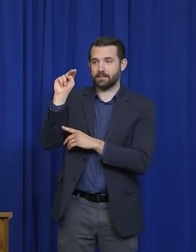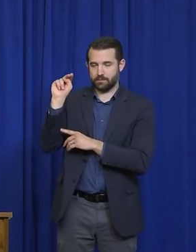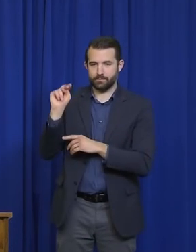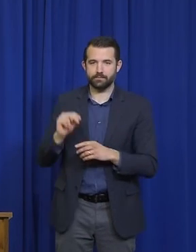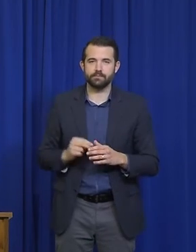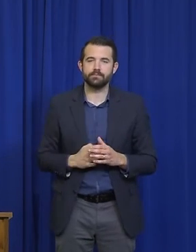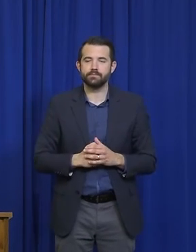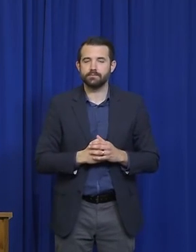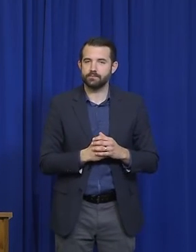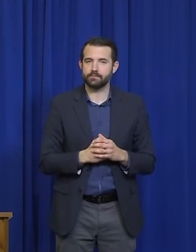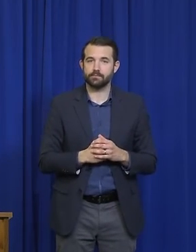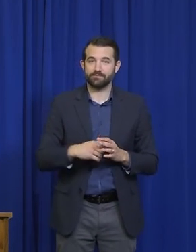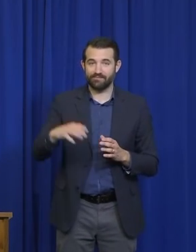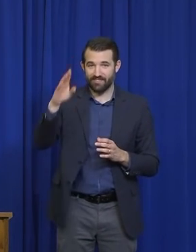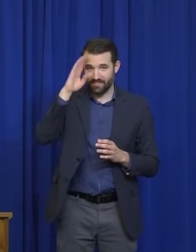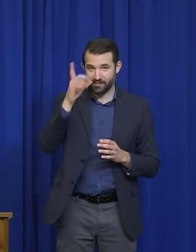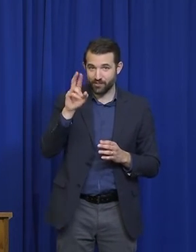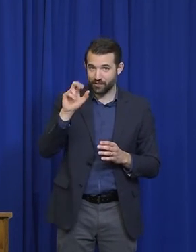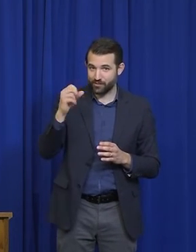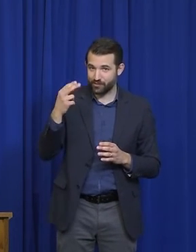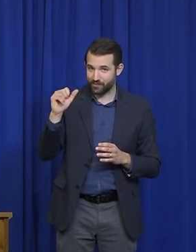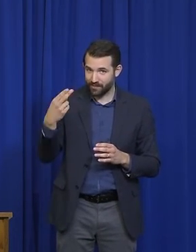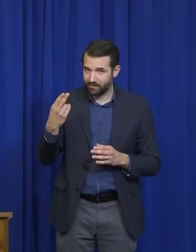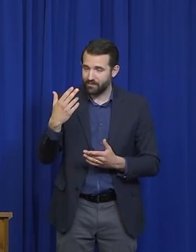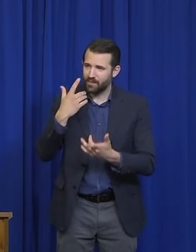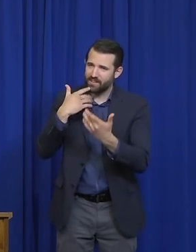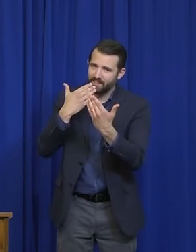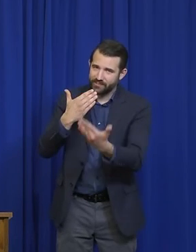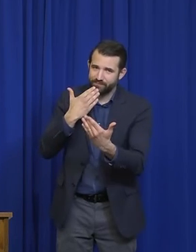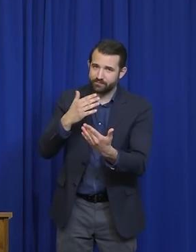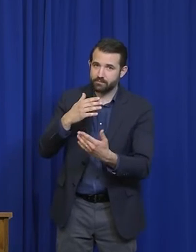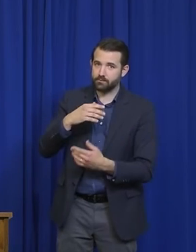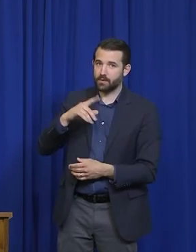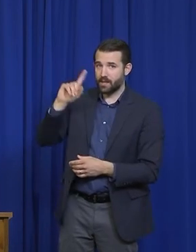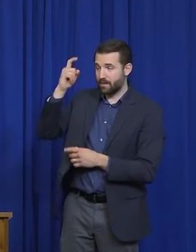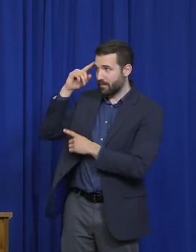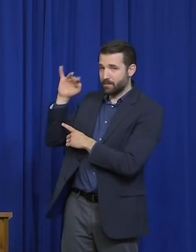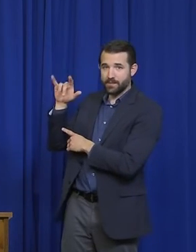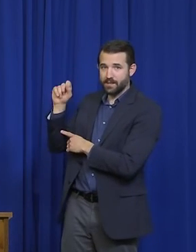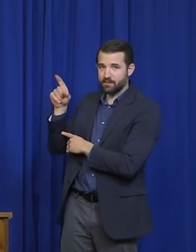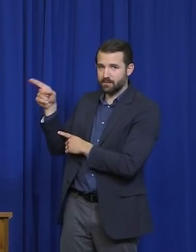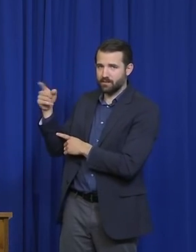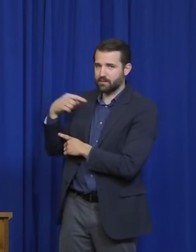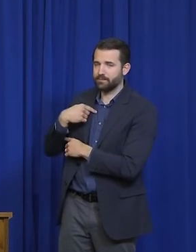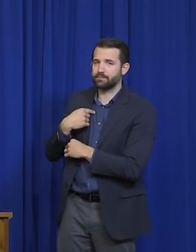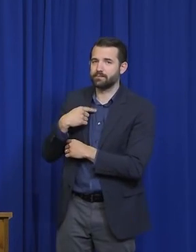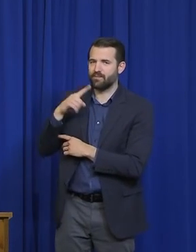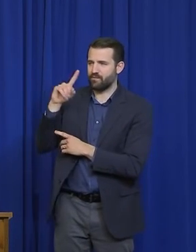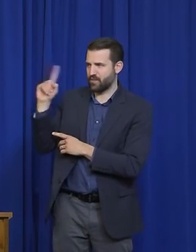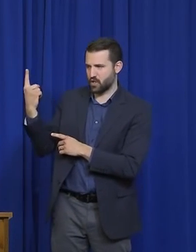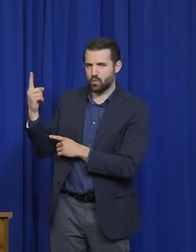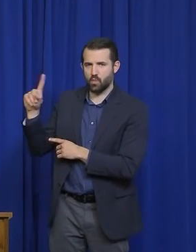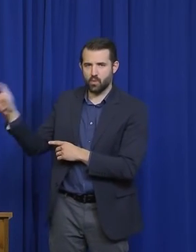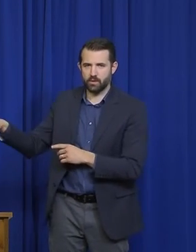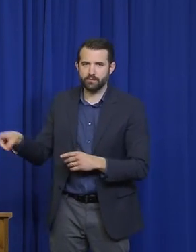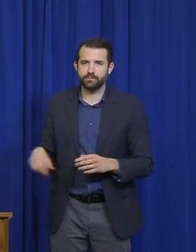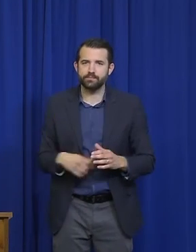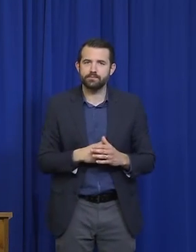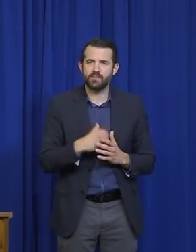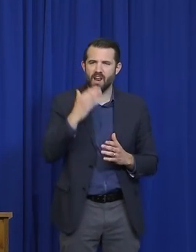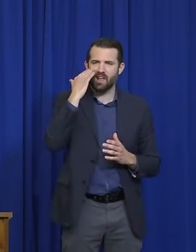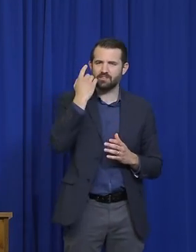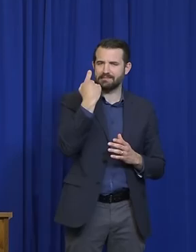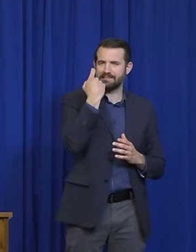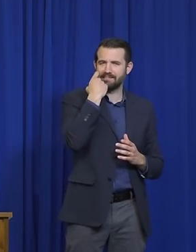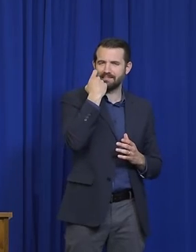Hi, Dr. Shaw. Thank you. Governor Mills, first, a question for you. I know in recent days, your administration has